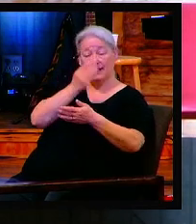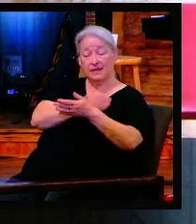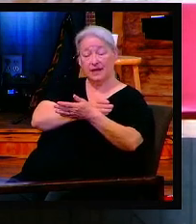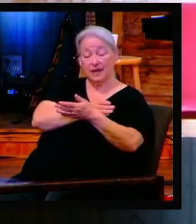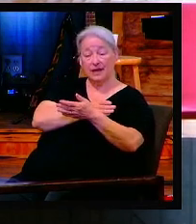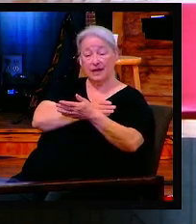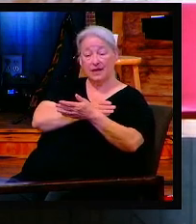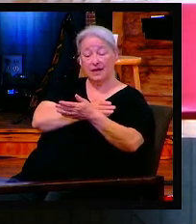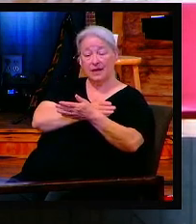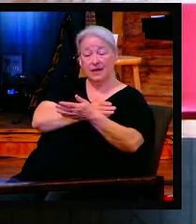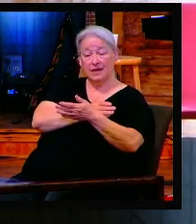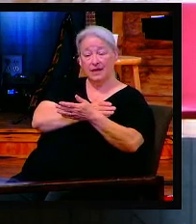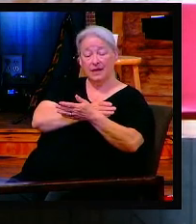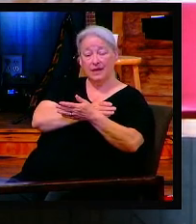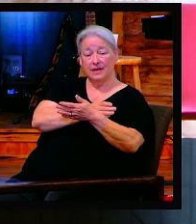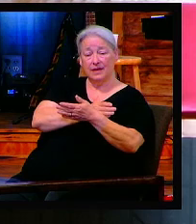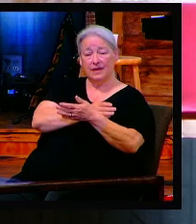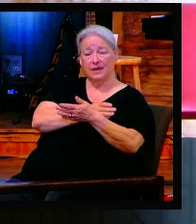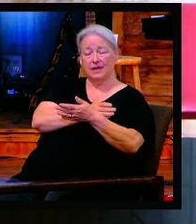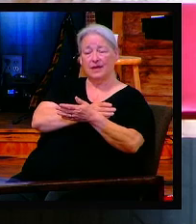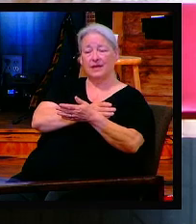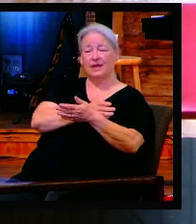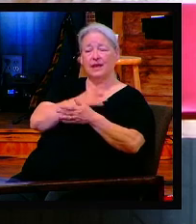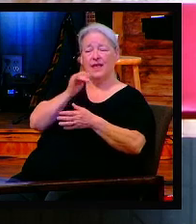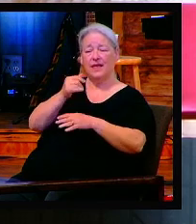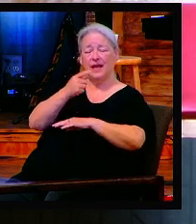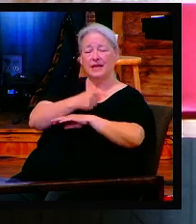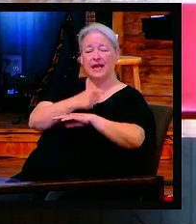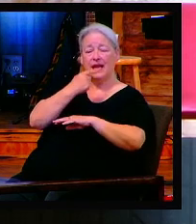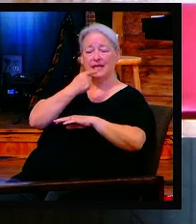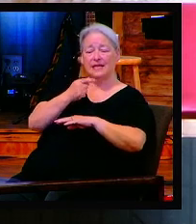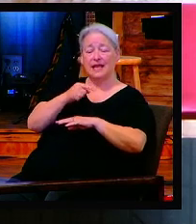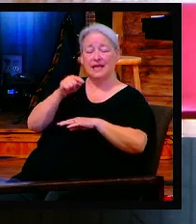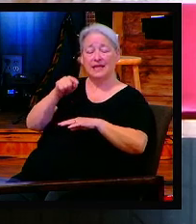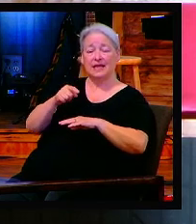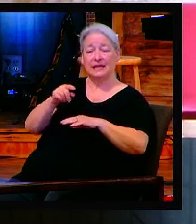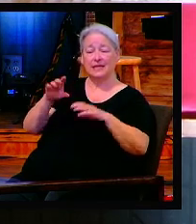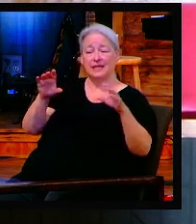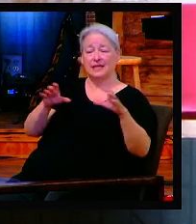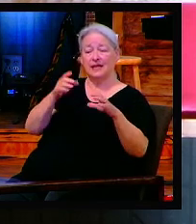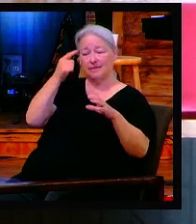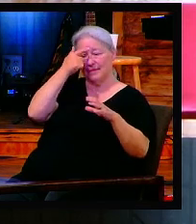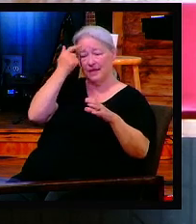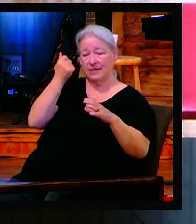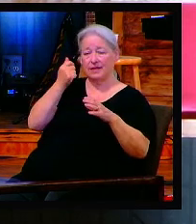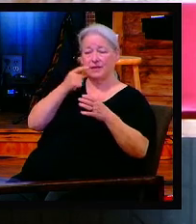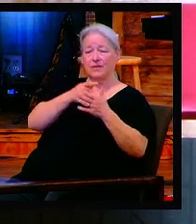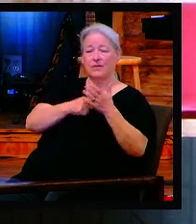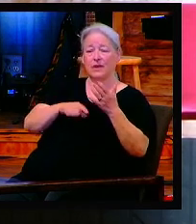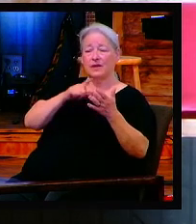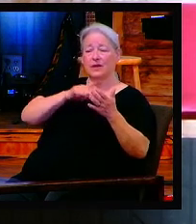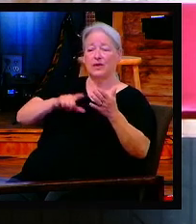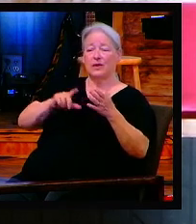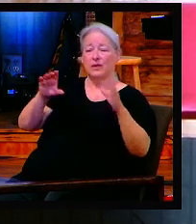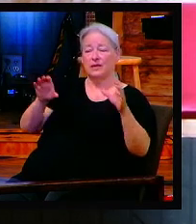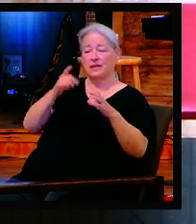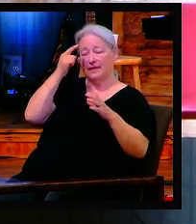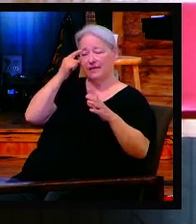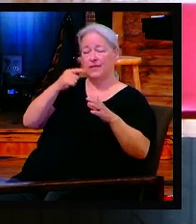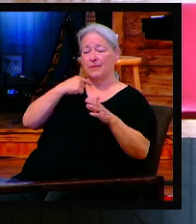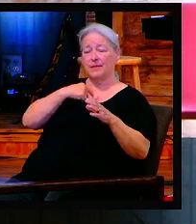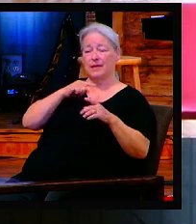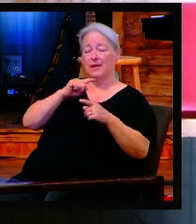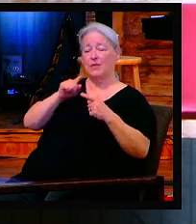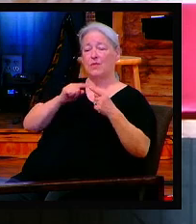You shall tell your son in that day, saying, this is done because of what the Lord did for me when I came up from out of Egypt.